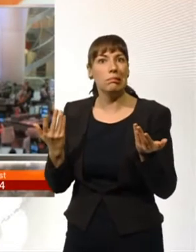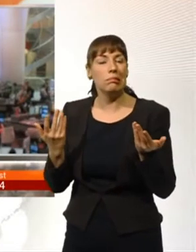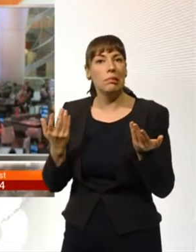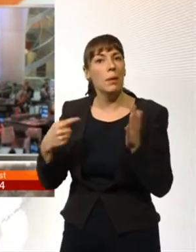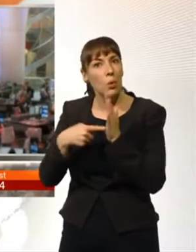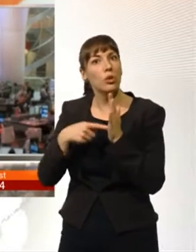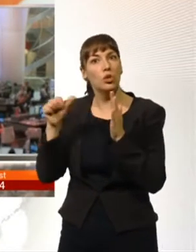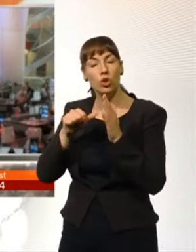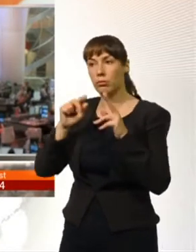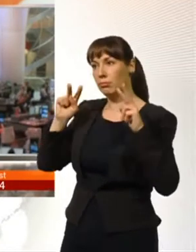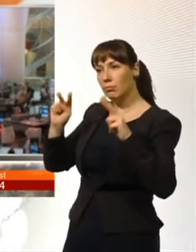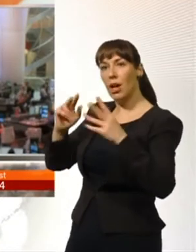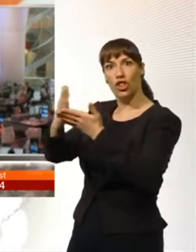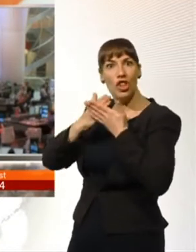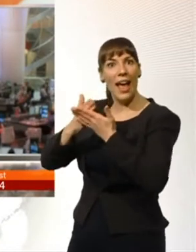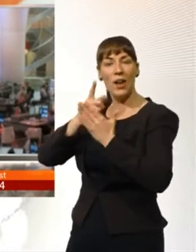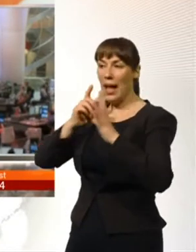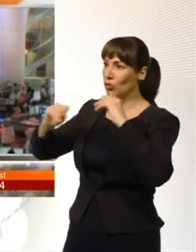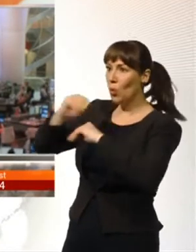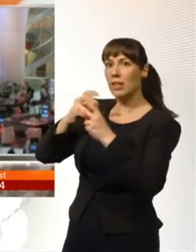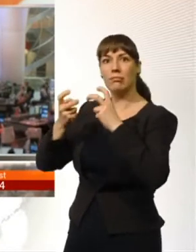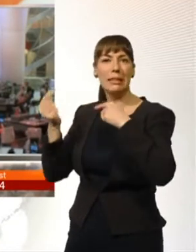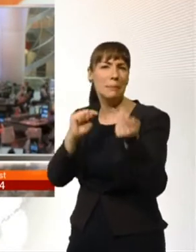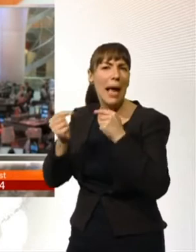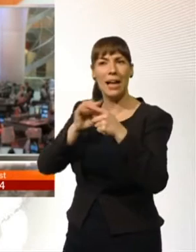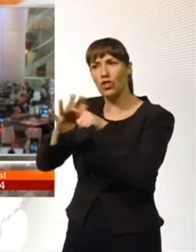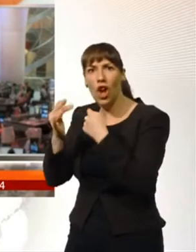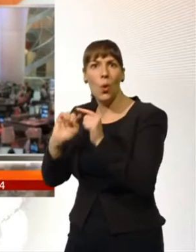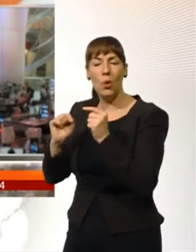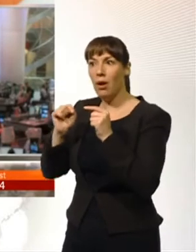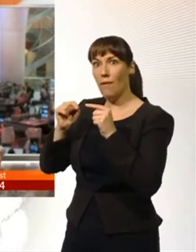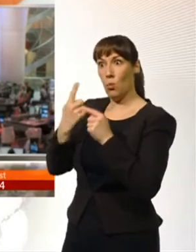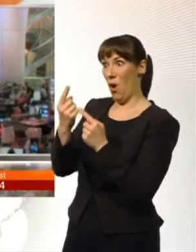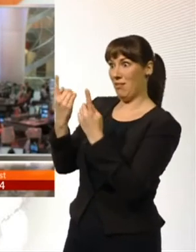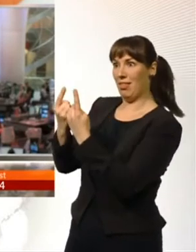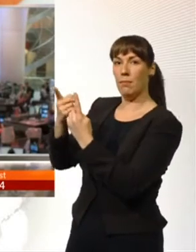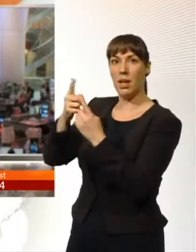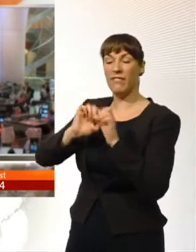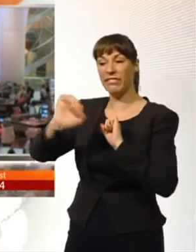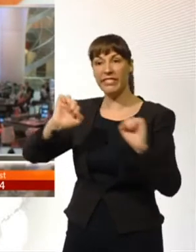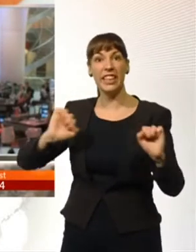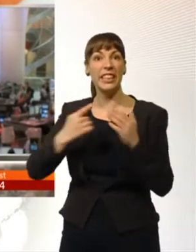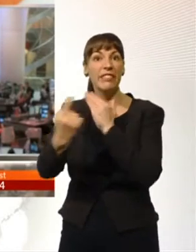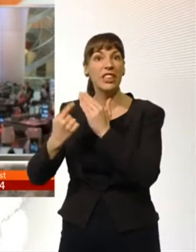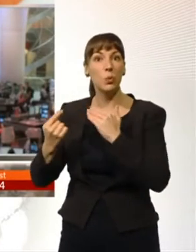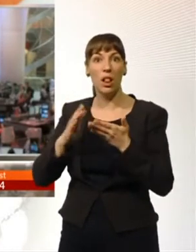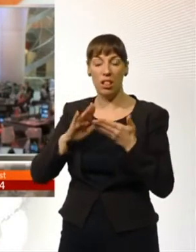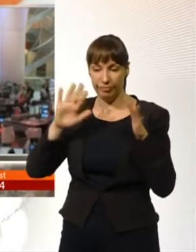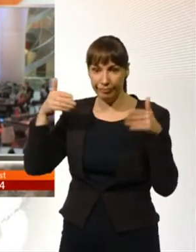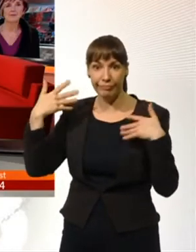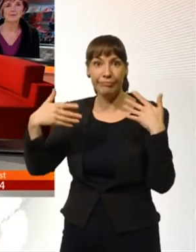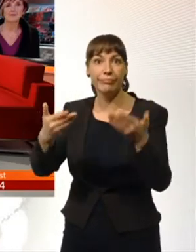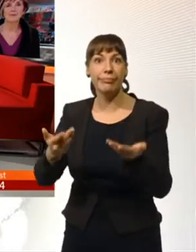you share, and you can communicate and argue and joke about. Otherwise, we're living in very individualised lives.